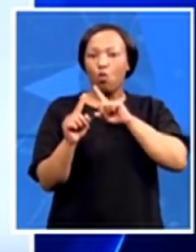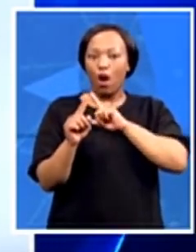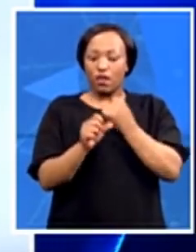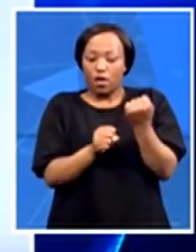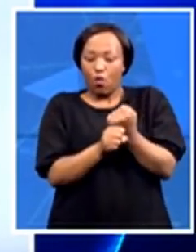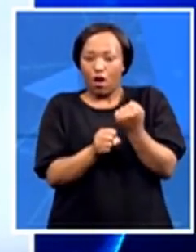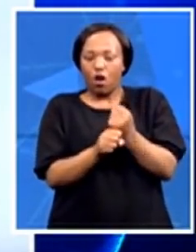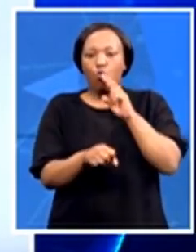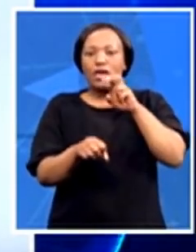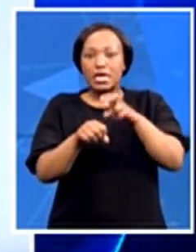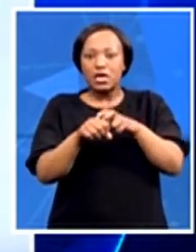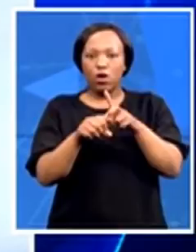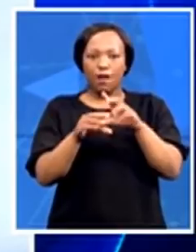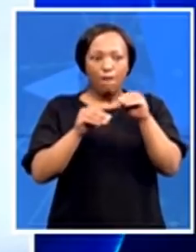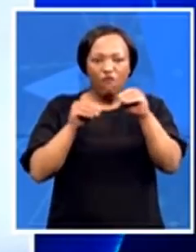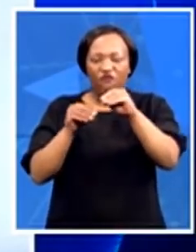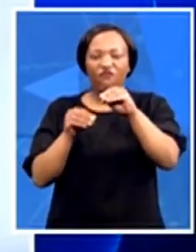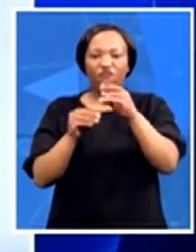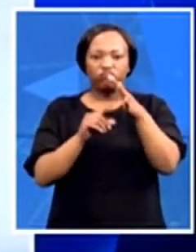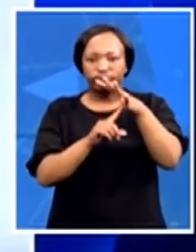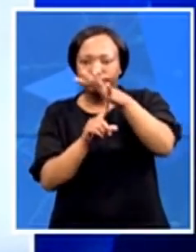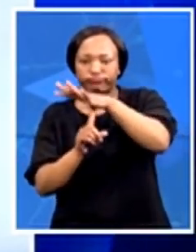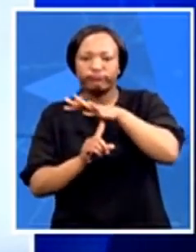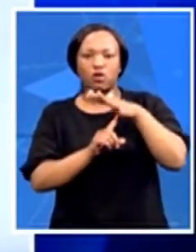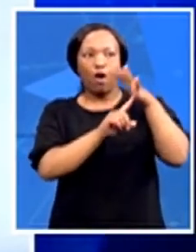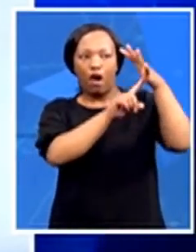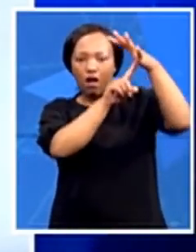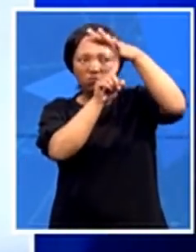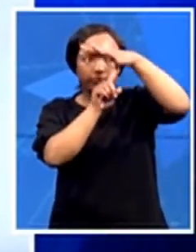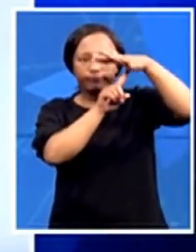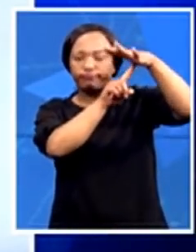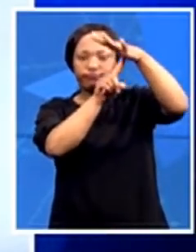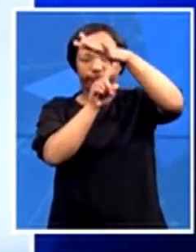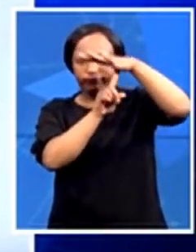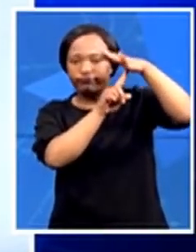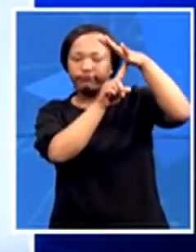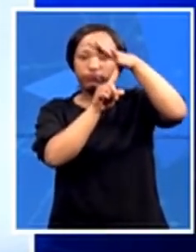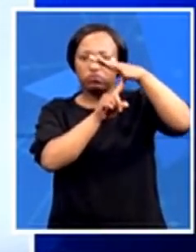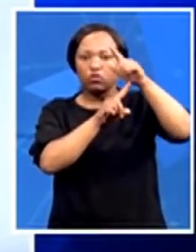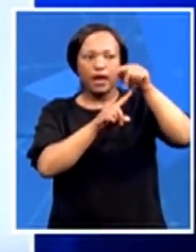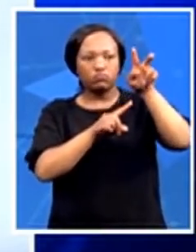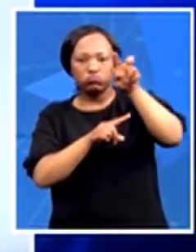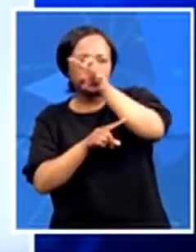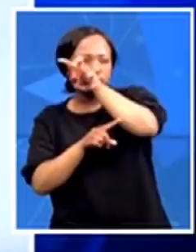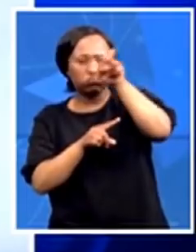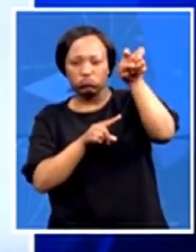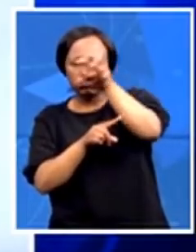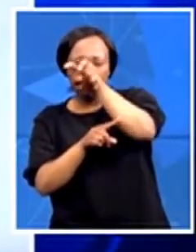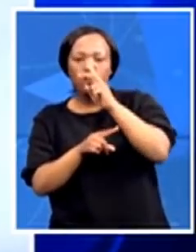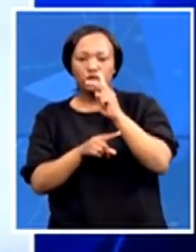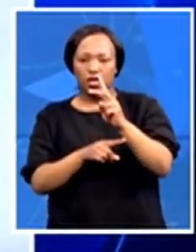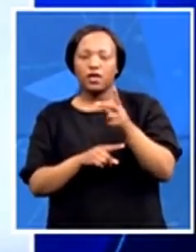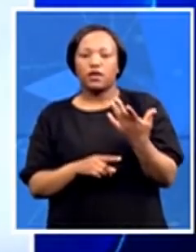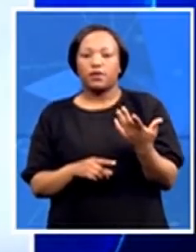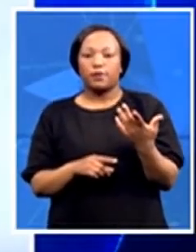especially air mobility, being able to move around troops quite rapidly around the area. So, you know, it's tough to say.